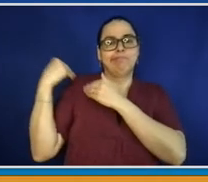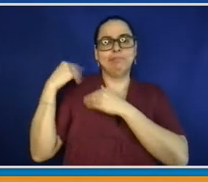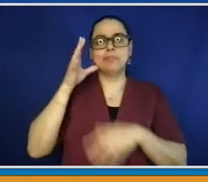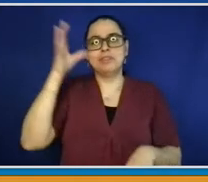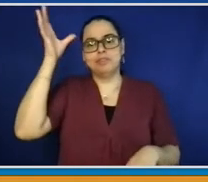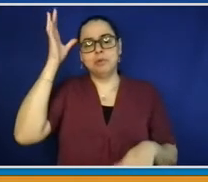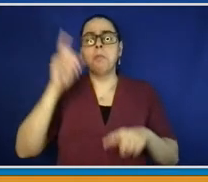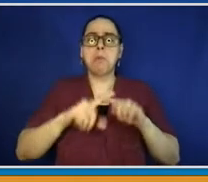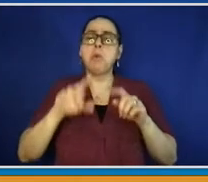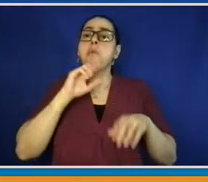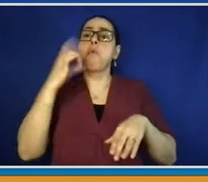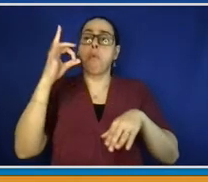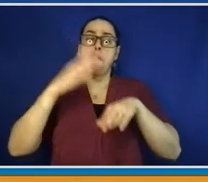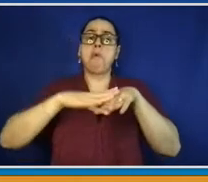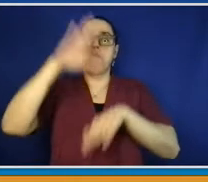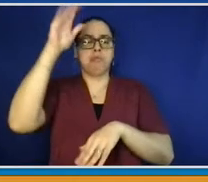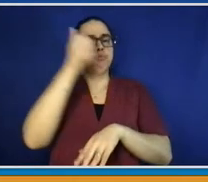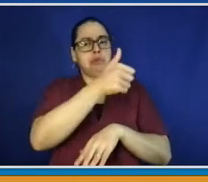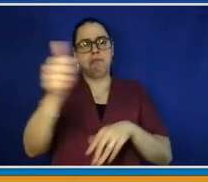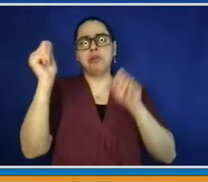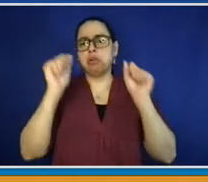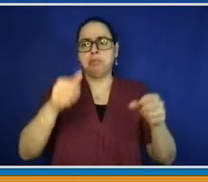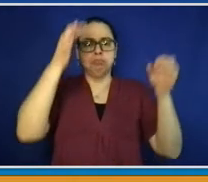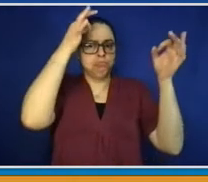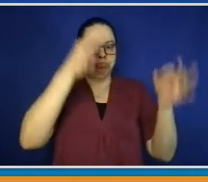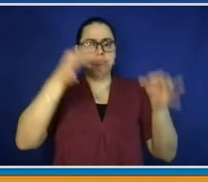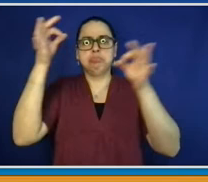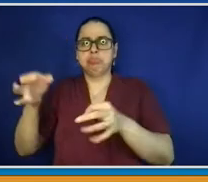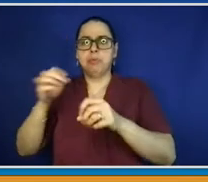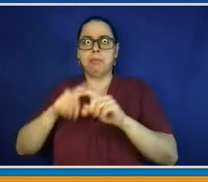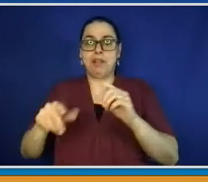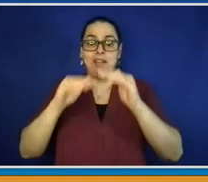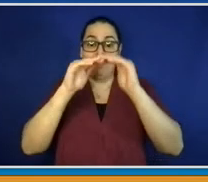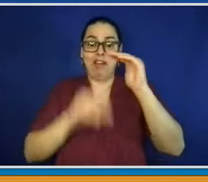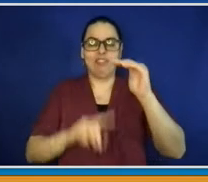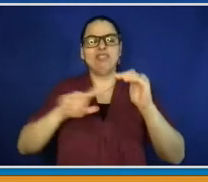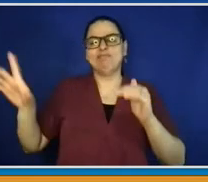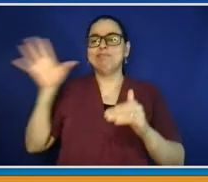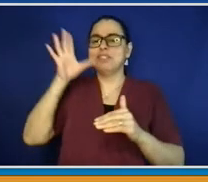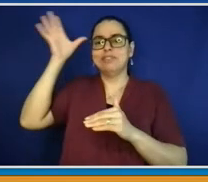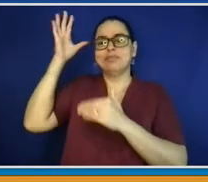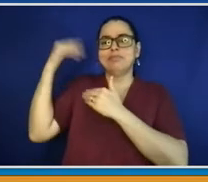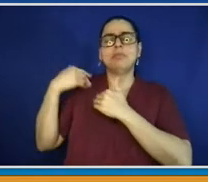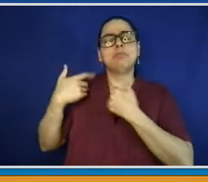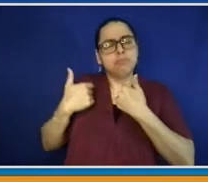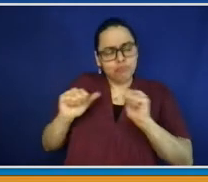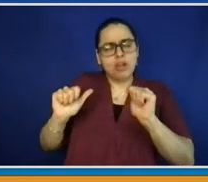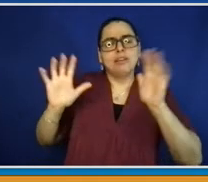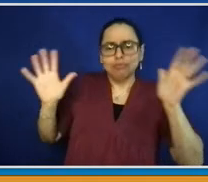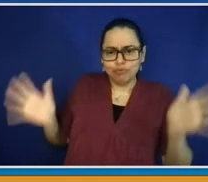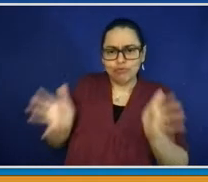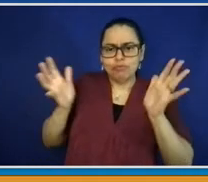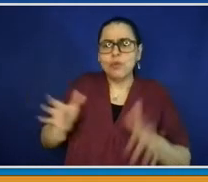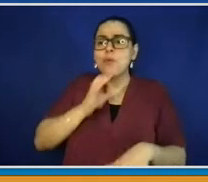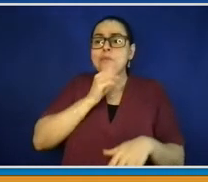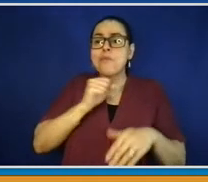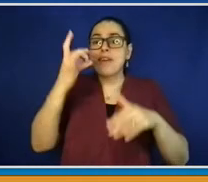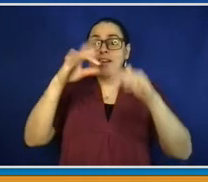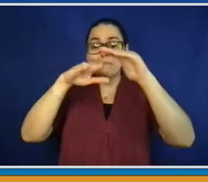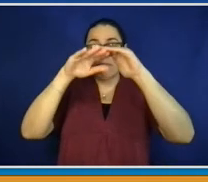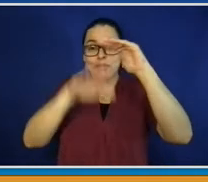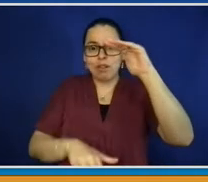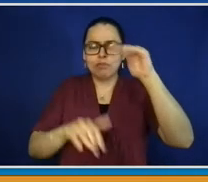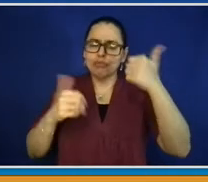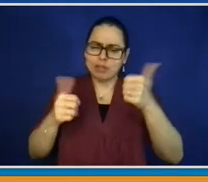the nation, of course, we'll find out as we listen to the national news. But to say that we are now, before we reach the middle of the year, in